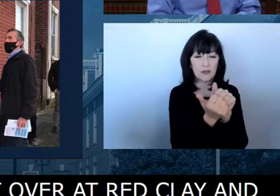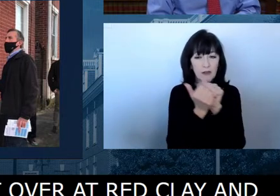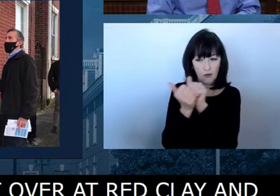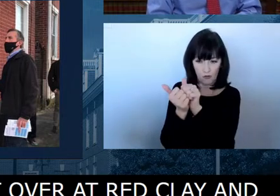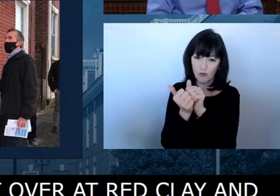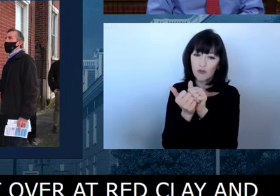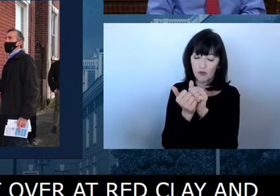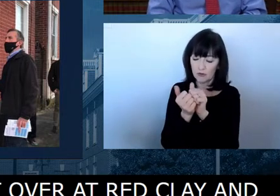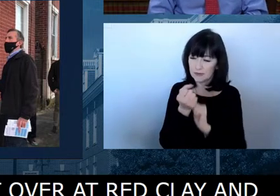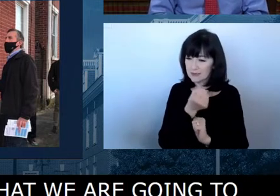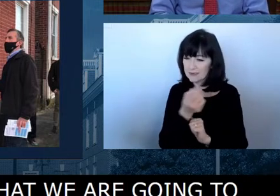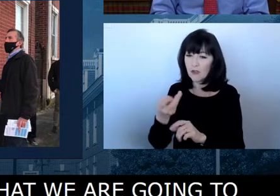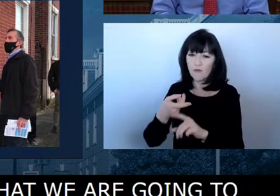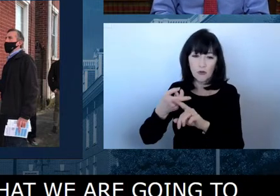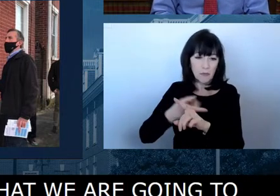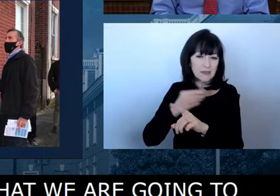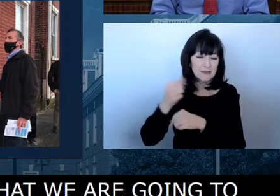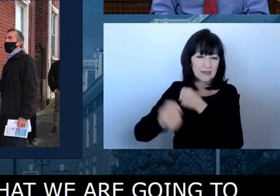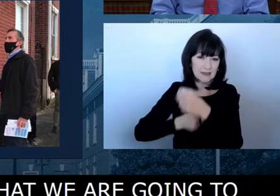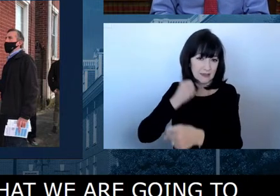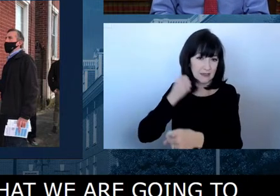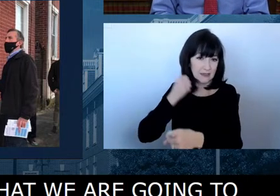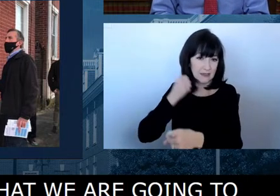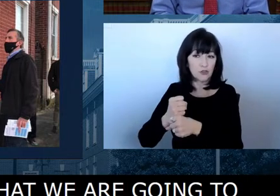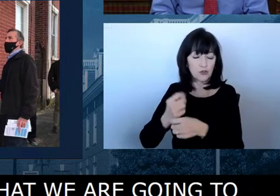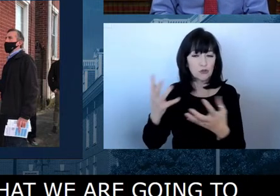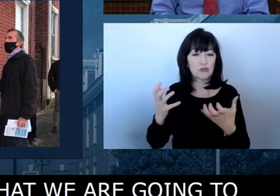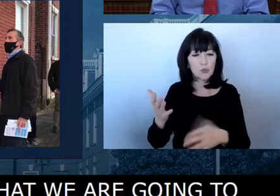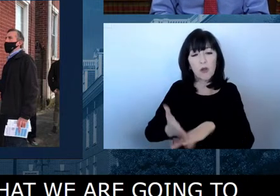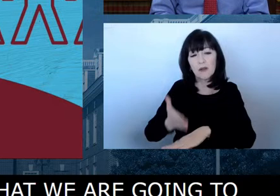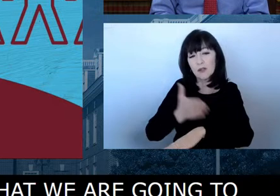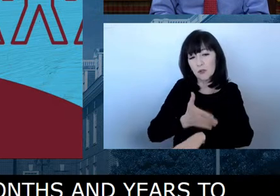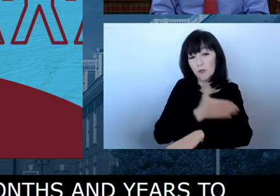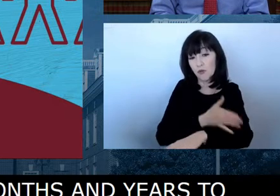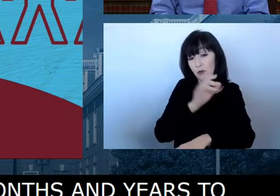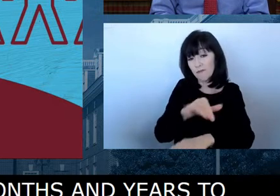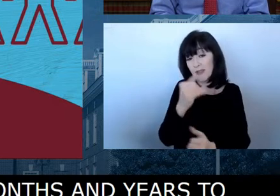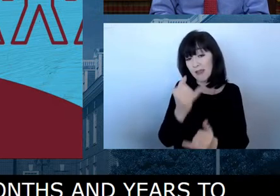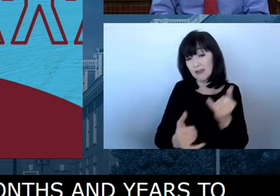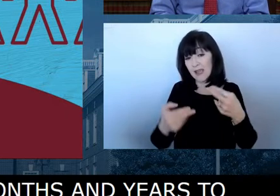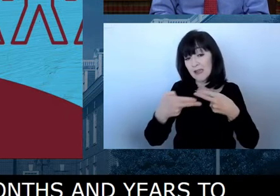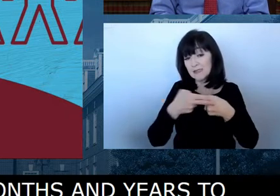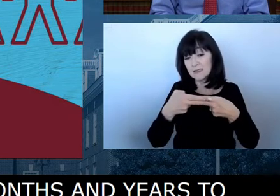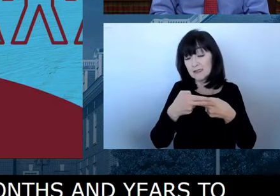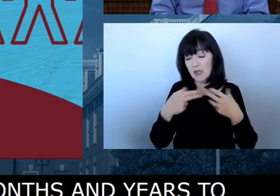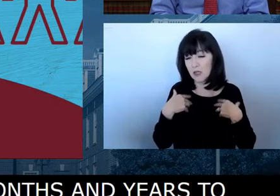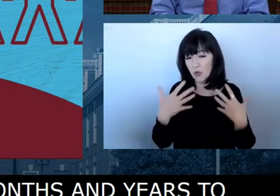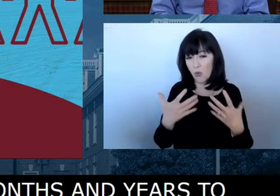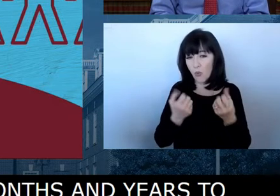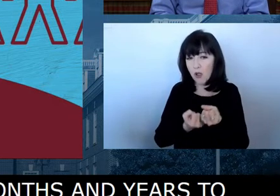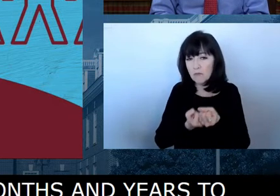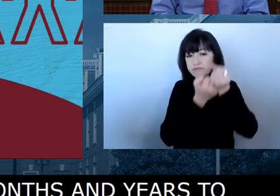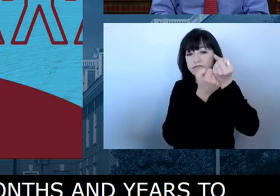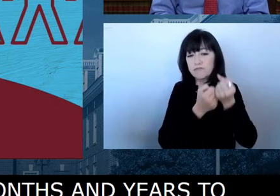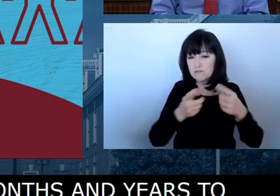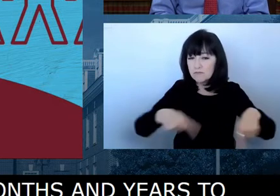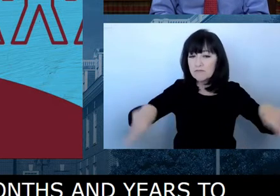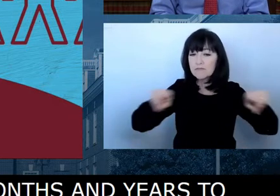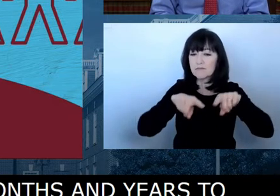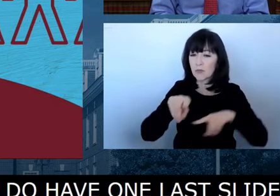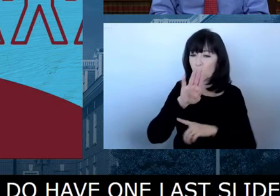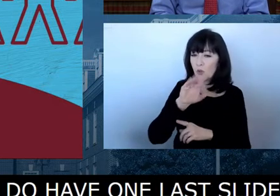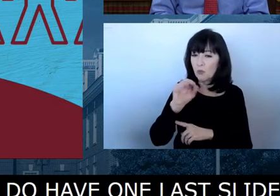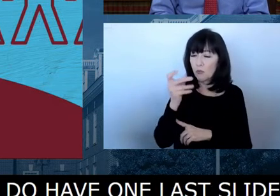to make improvements there. We do, one last slide here, uh, promoting everyone getting your booster. If you